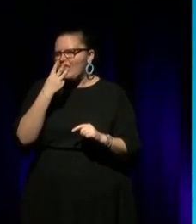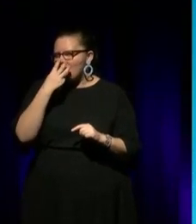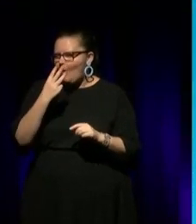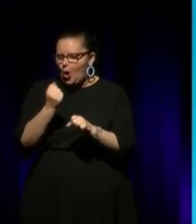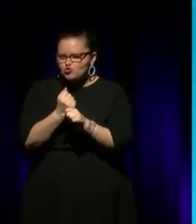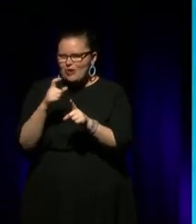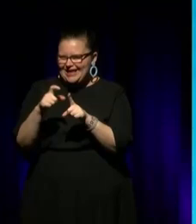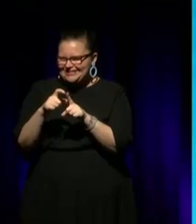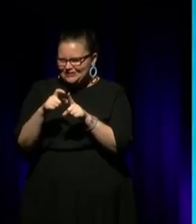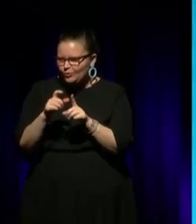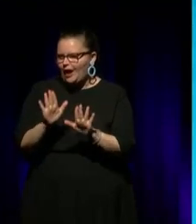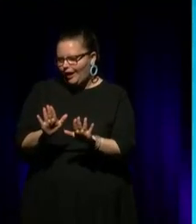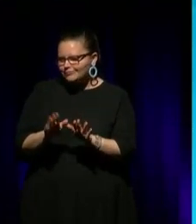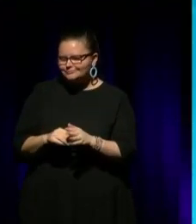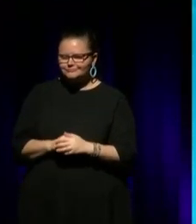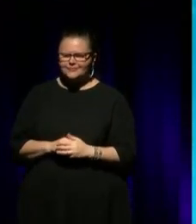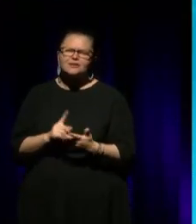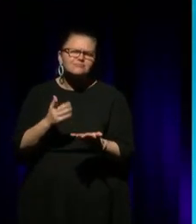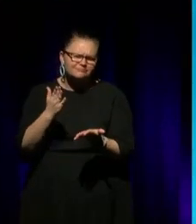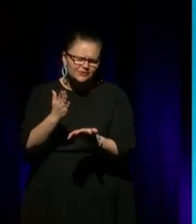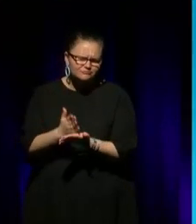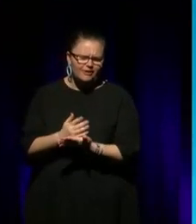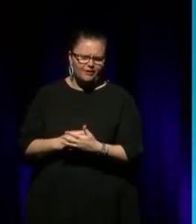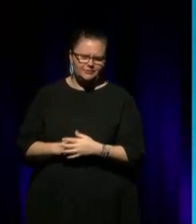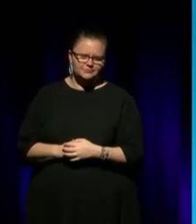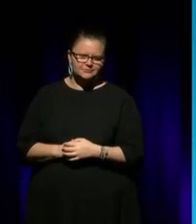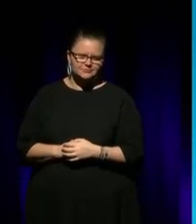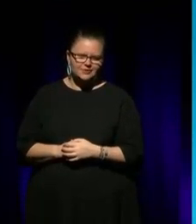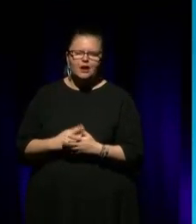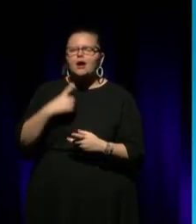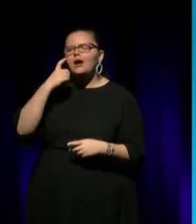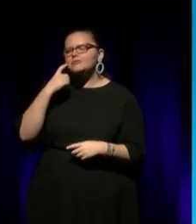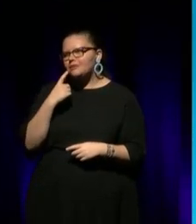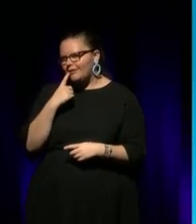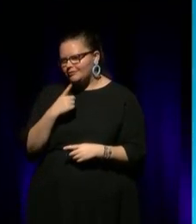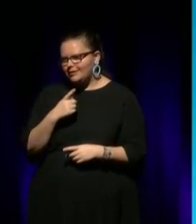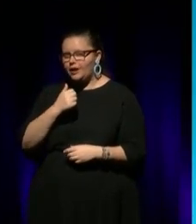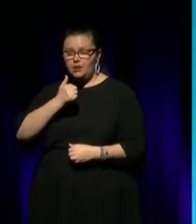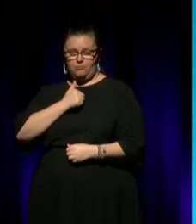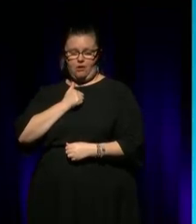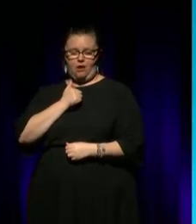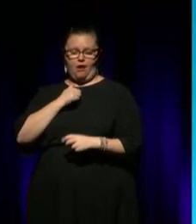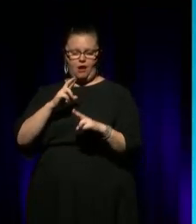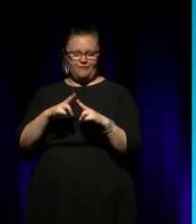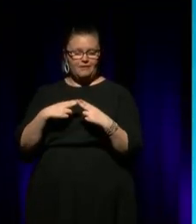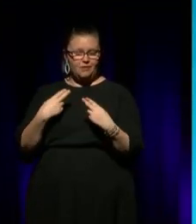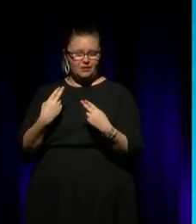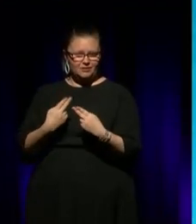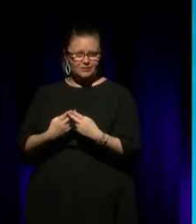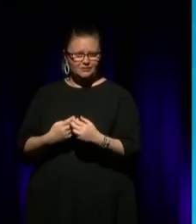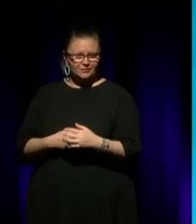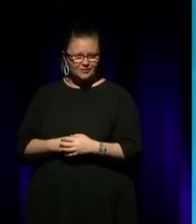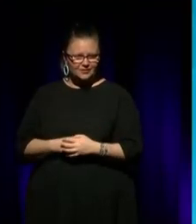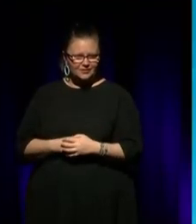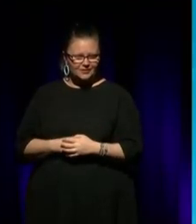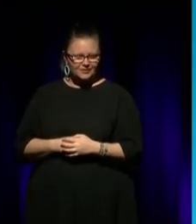But, but, but you're right. You know, like, I think... But what I'm saying is, my family, you know,